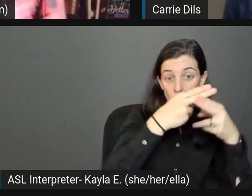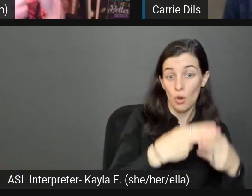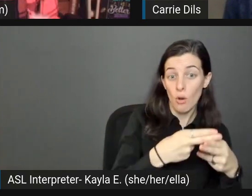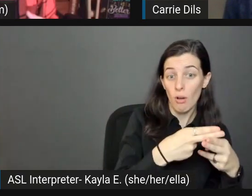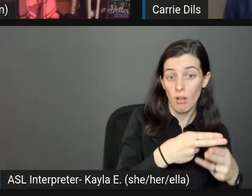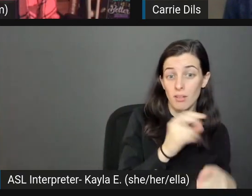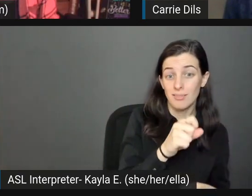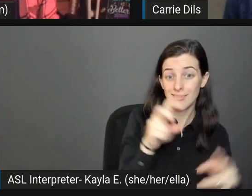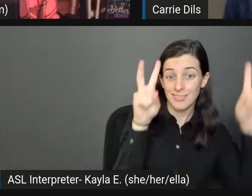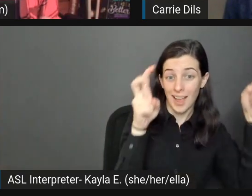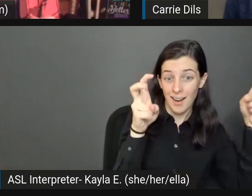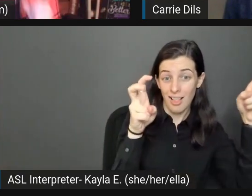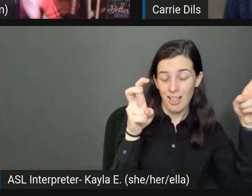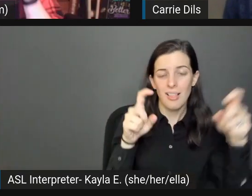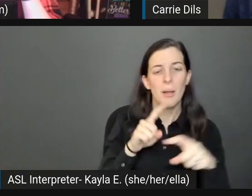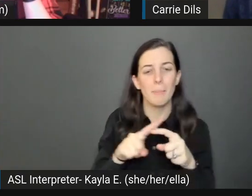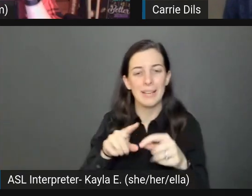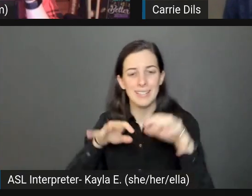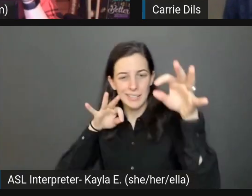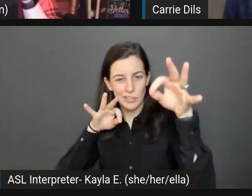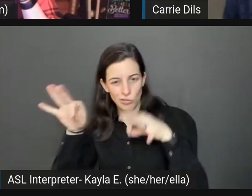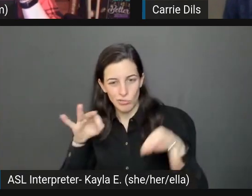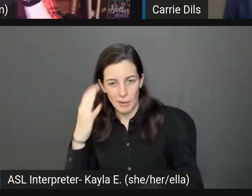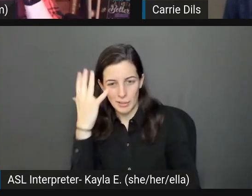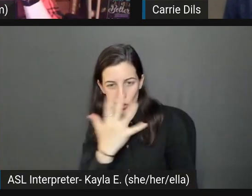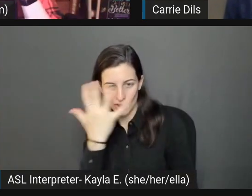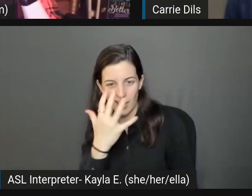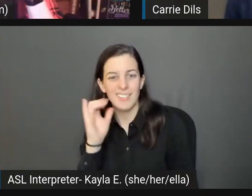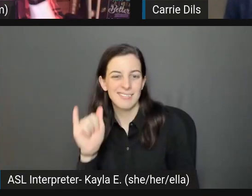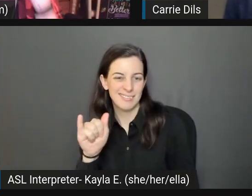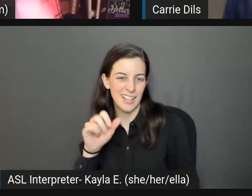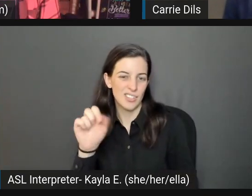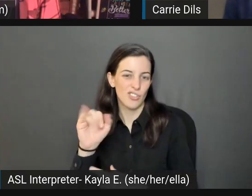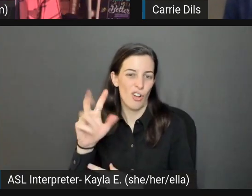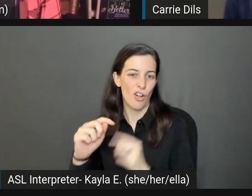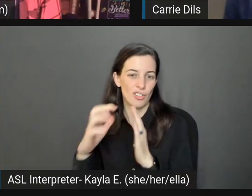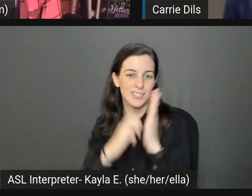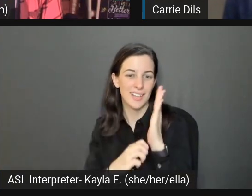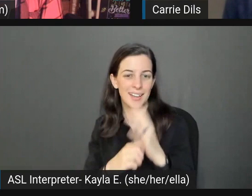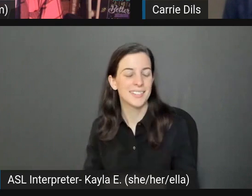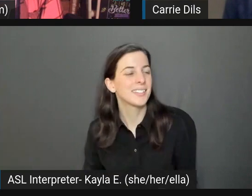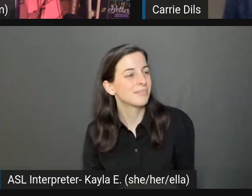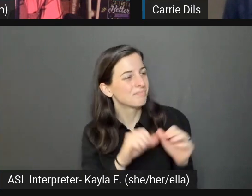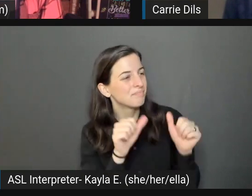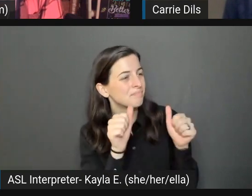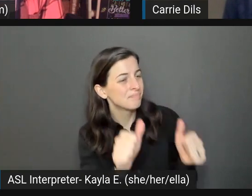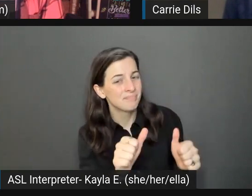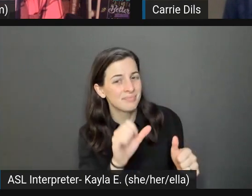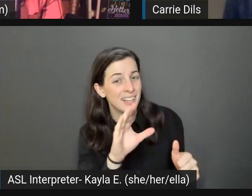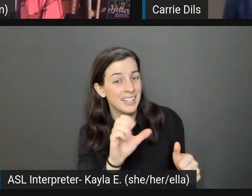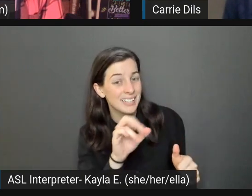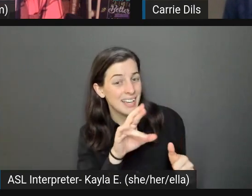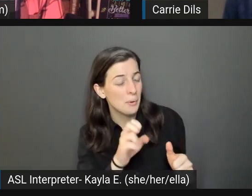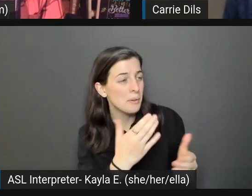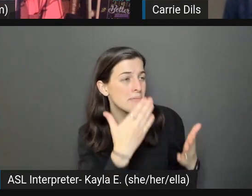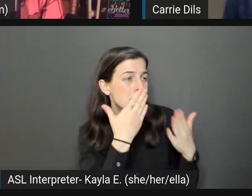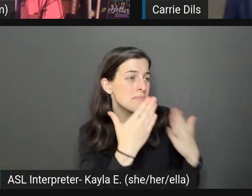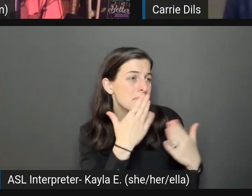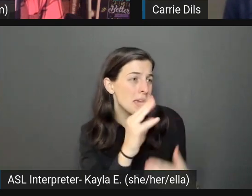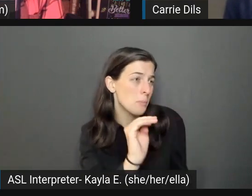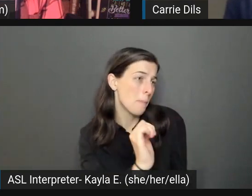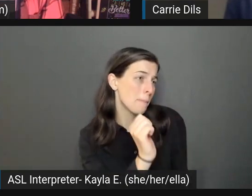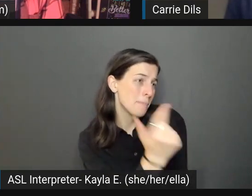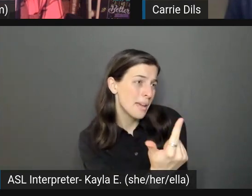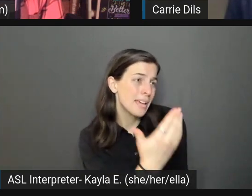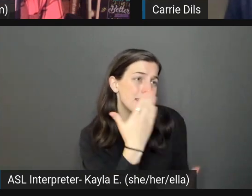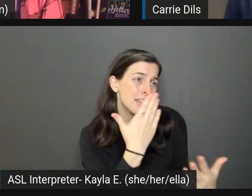text is for describing what it looks like. Awesome. Thank you so much, Meg, for sharing your knowledge and experience. And thanks